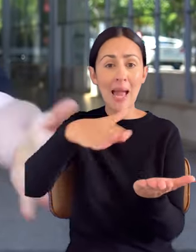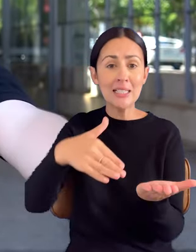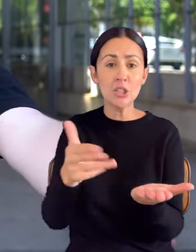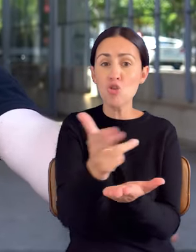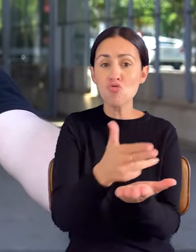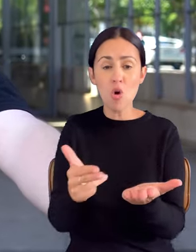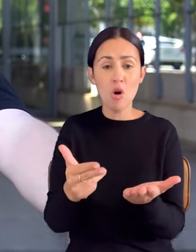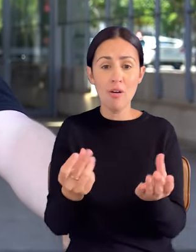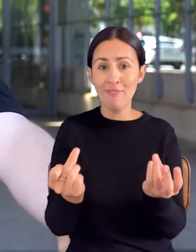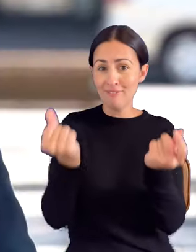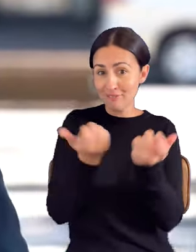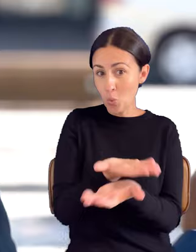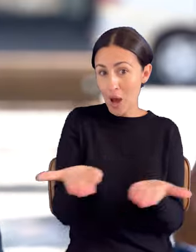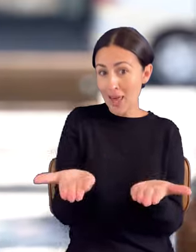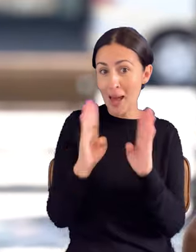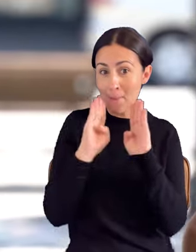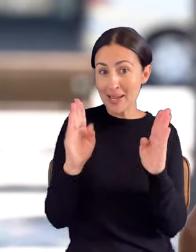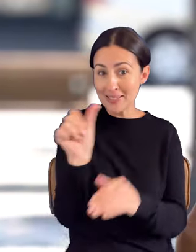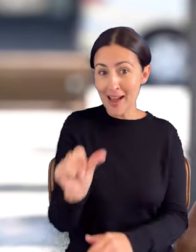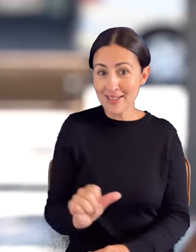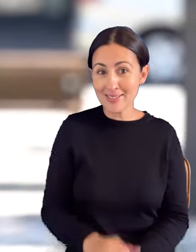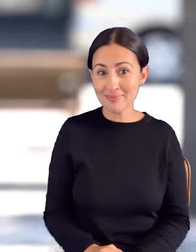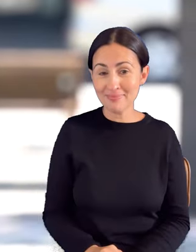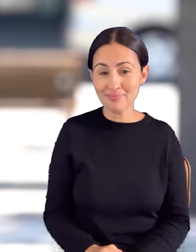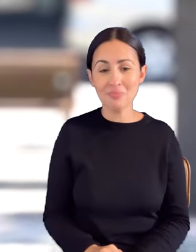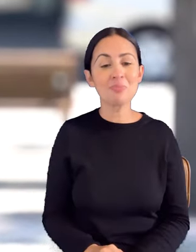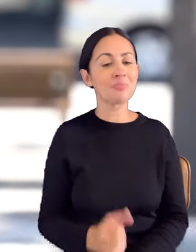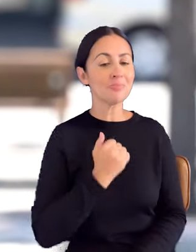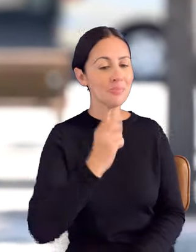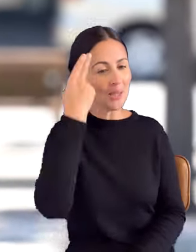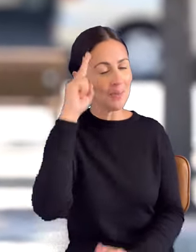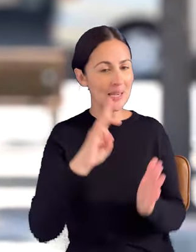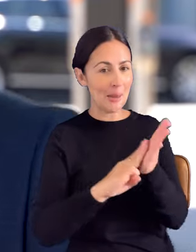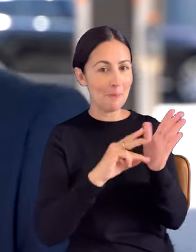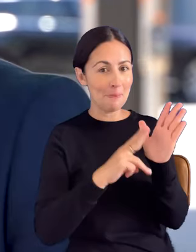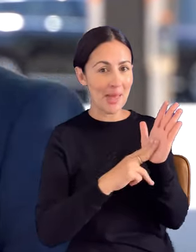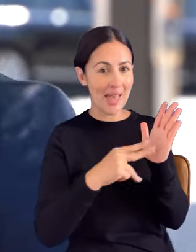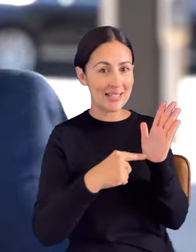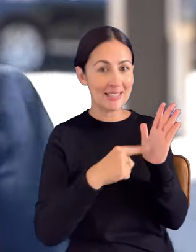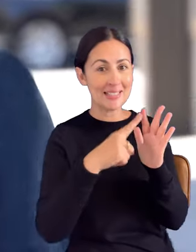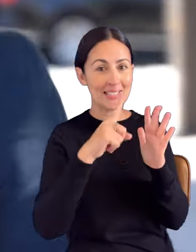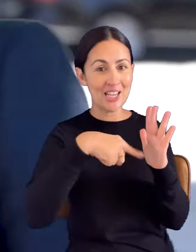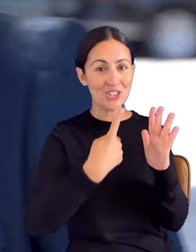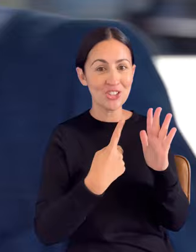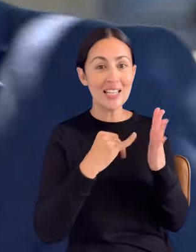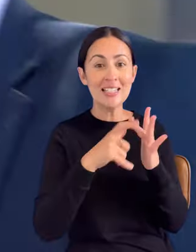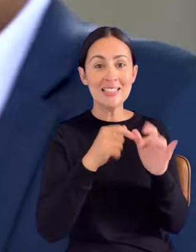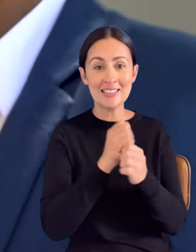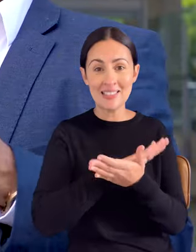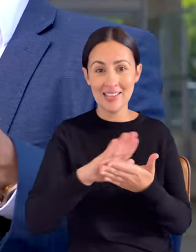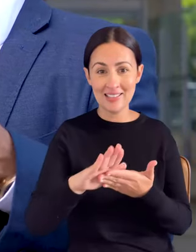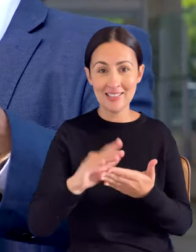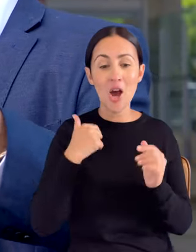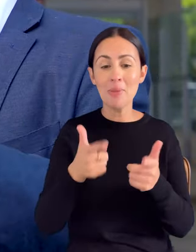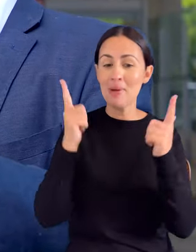blah blah. My name is Manthet Singh. I'm the manager of community engagement and social outcomes at Sydney Olympic Park Authority.